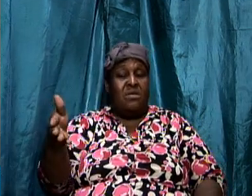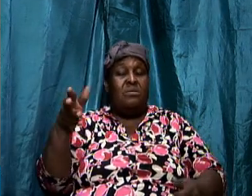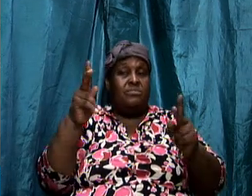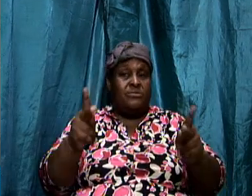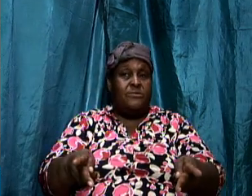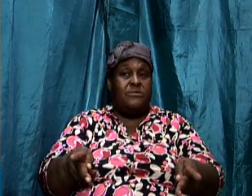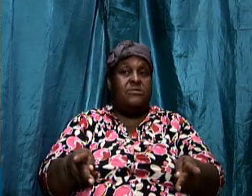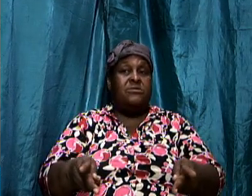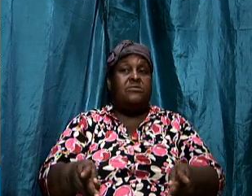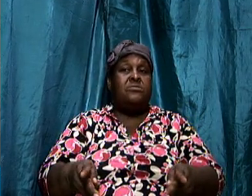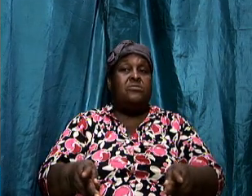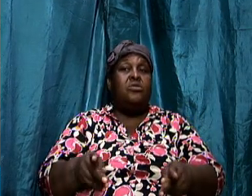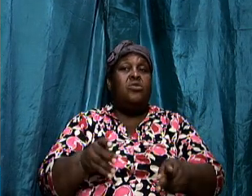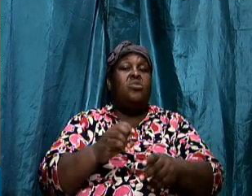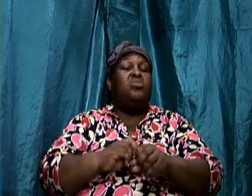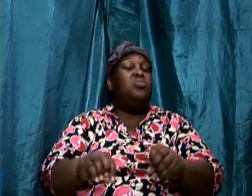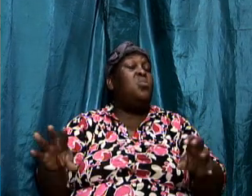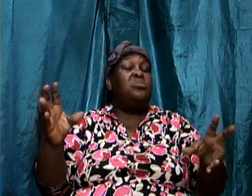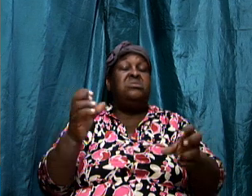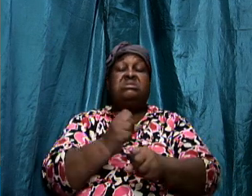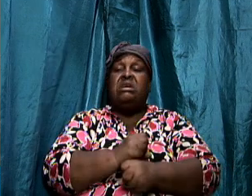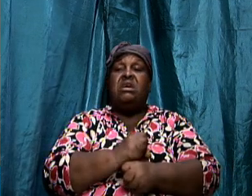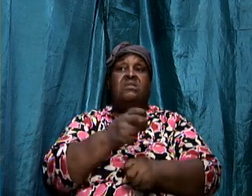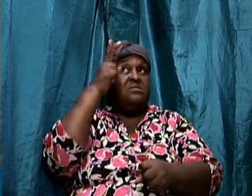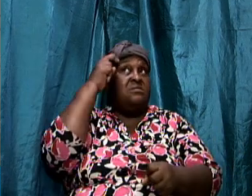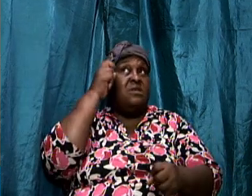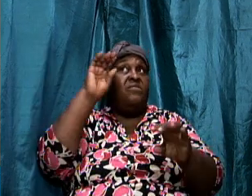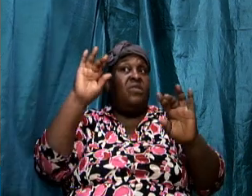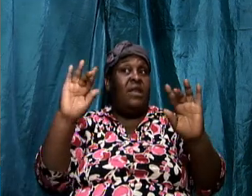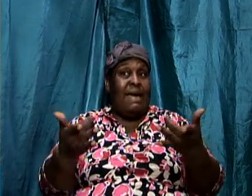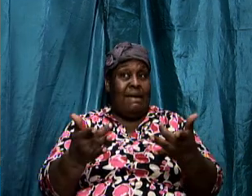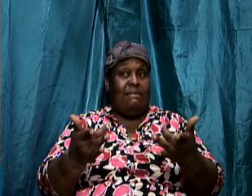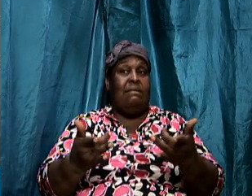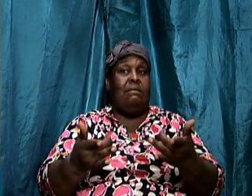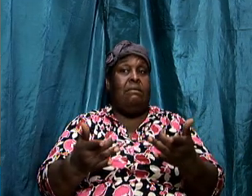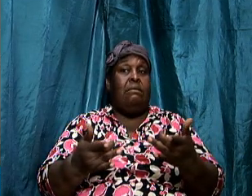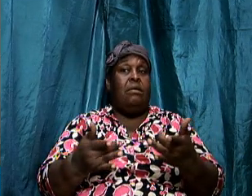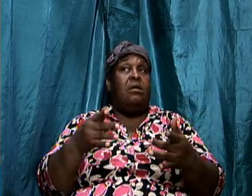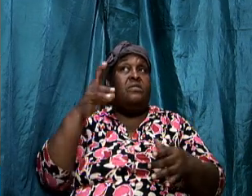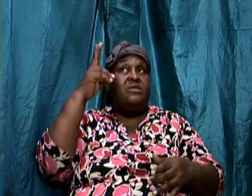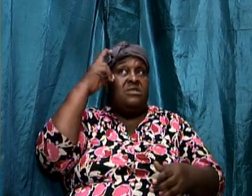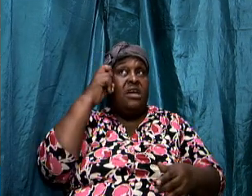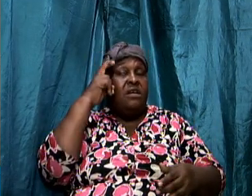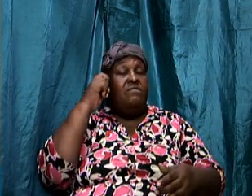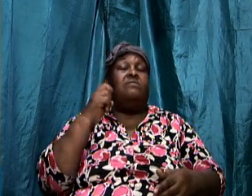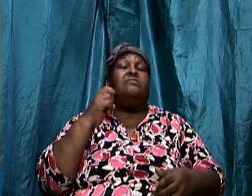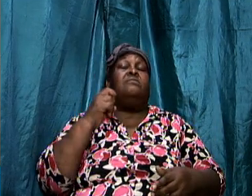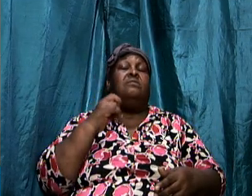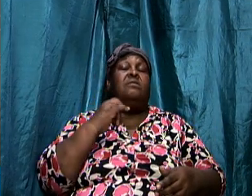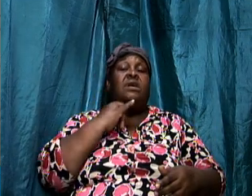he is opposed to righteousness and listen